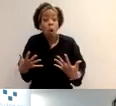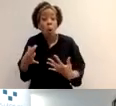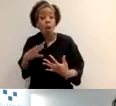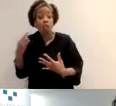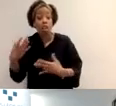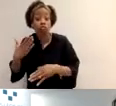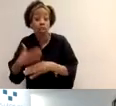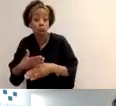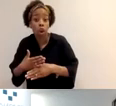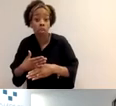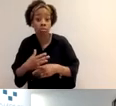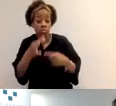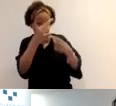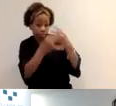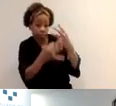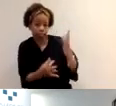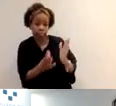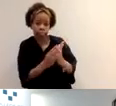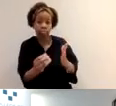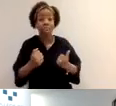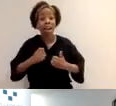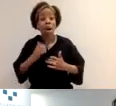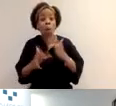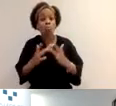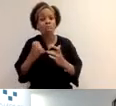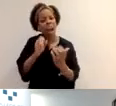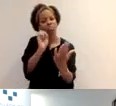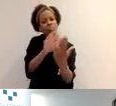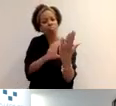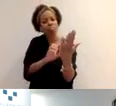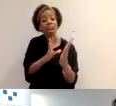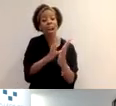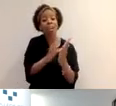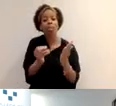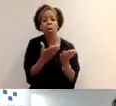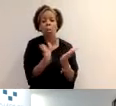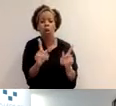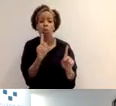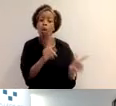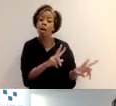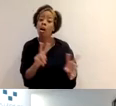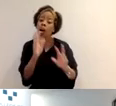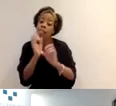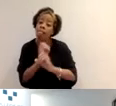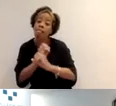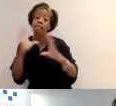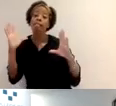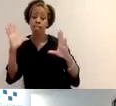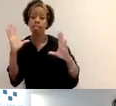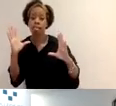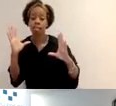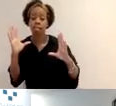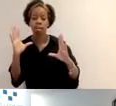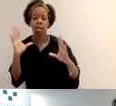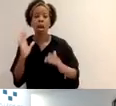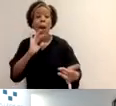But again, they're not an exhaustive list. It's just to give you an idea of the different types of learning. And what I hear a lot is that, oh, I've done this,